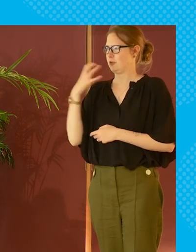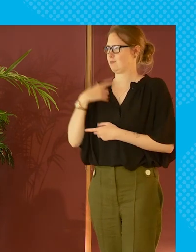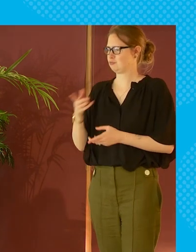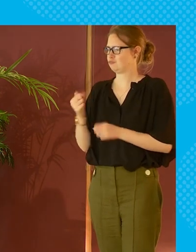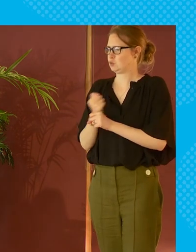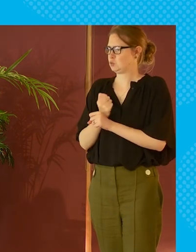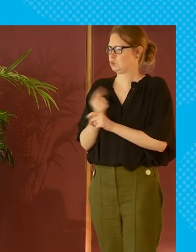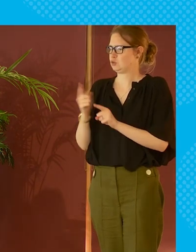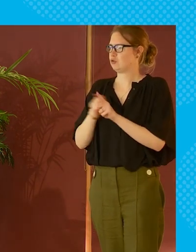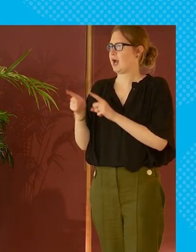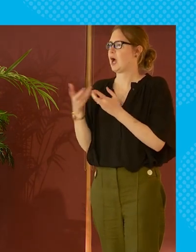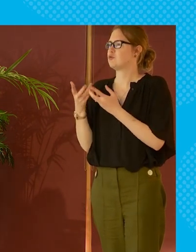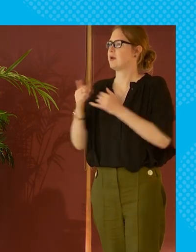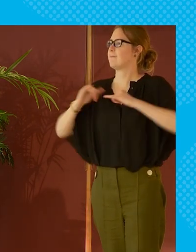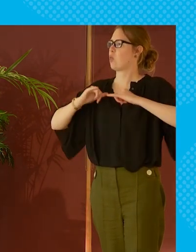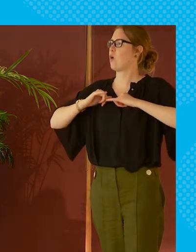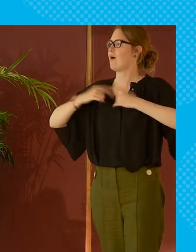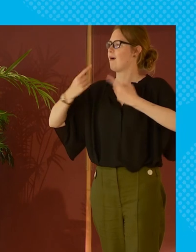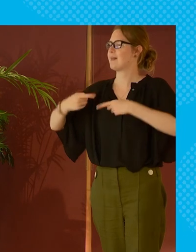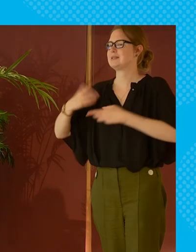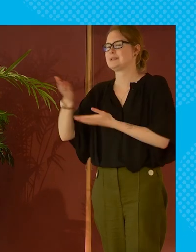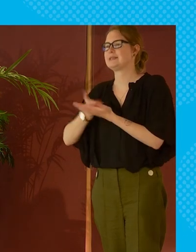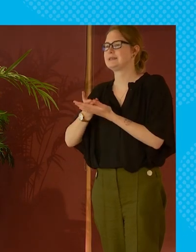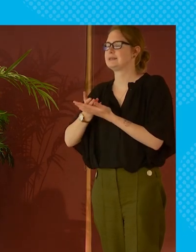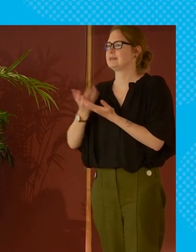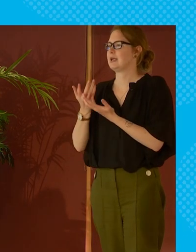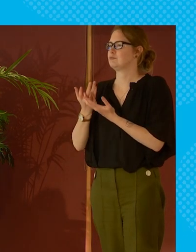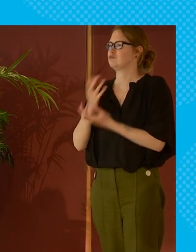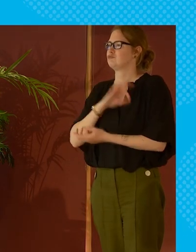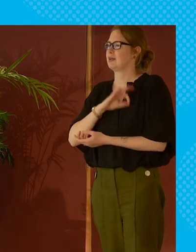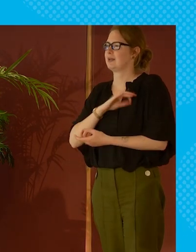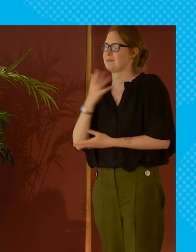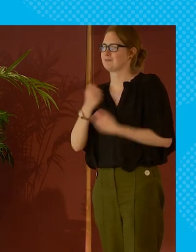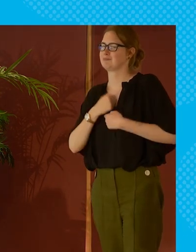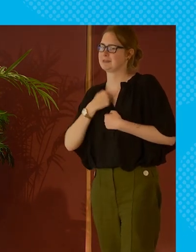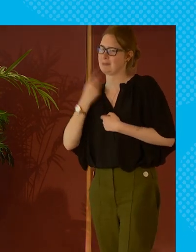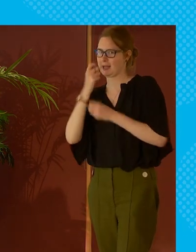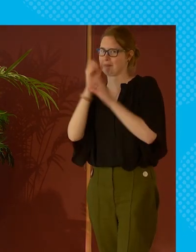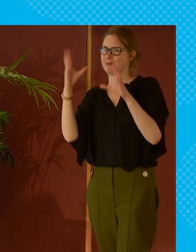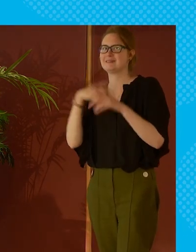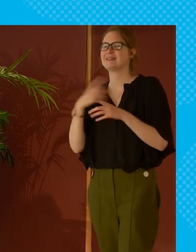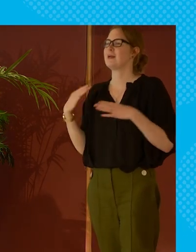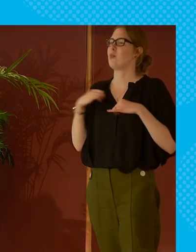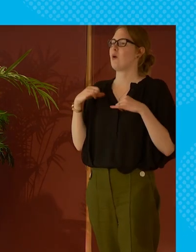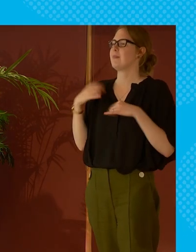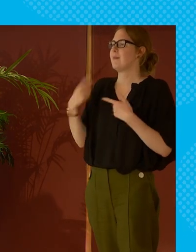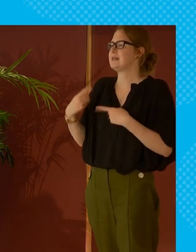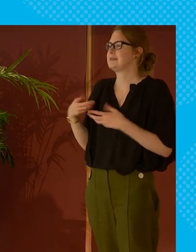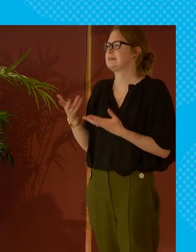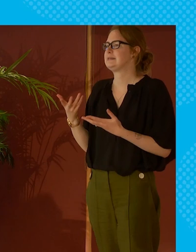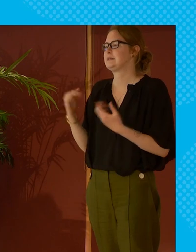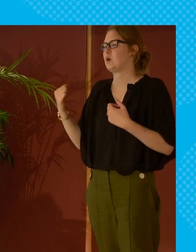frequently say to government well what are you doing about employer ability um i'm taking credit for that one what are you doing about employer